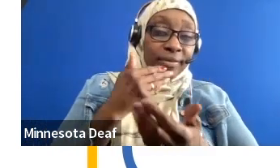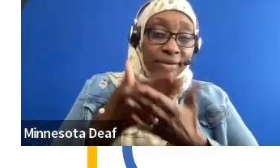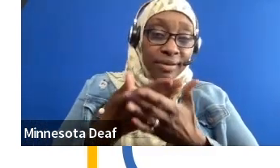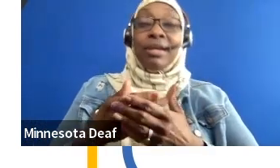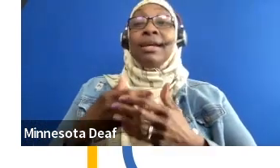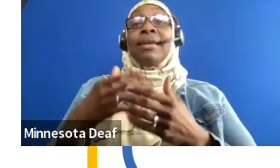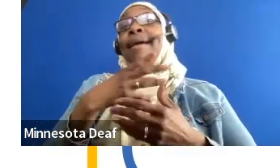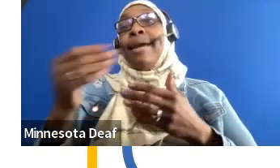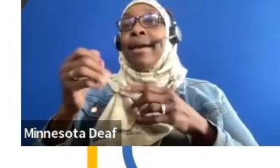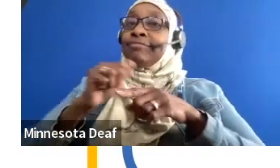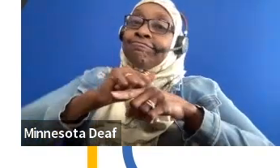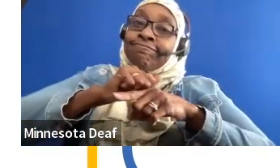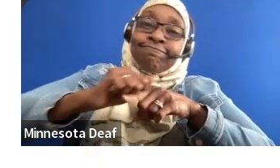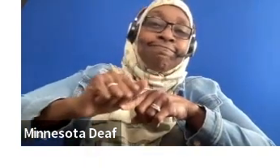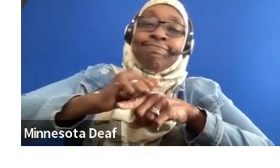us.